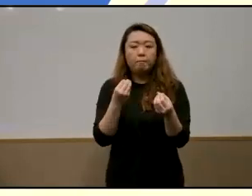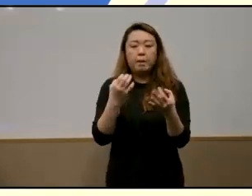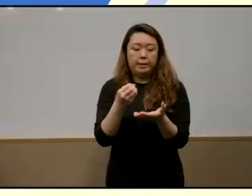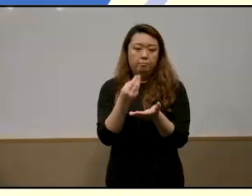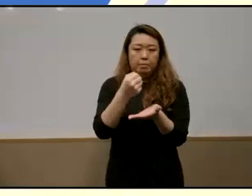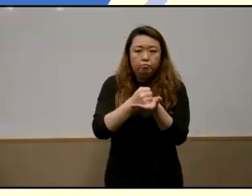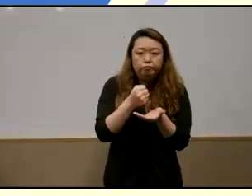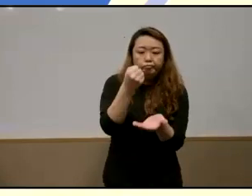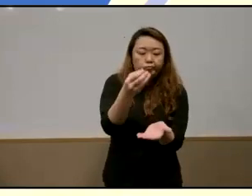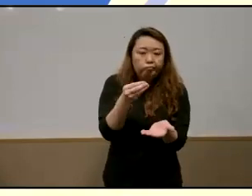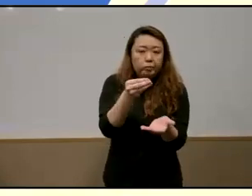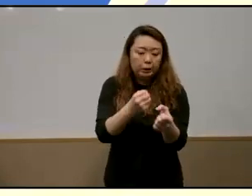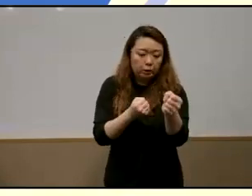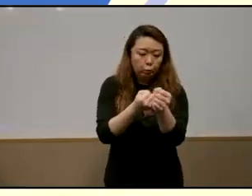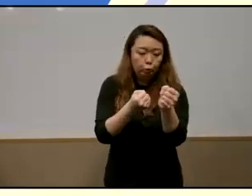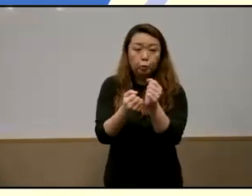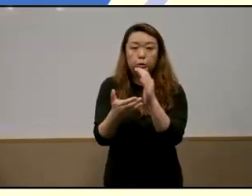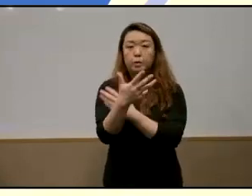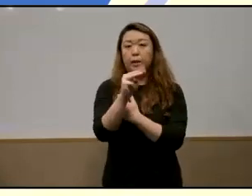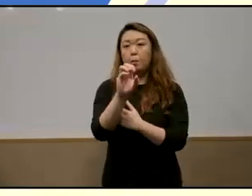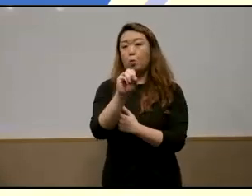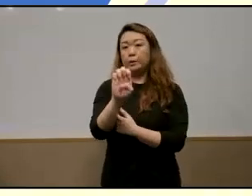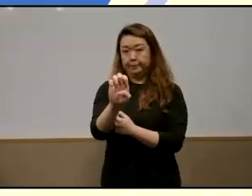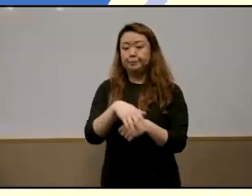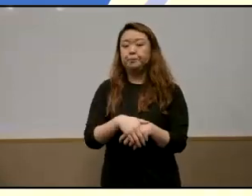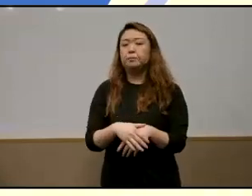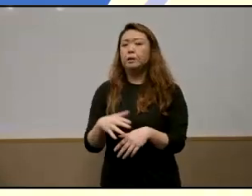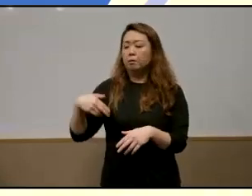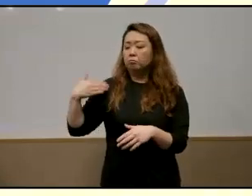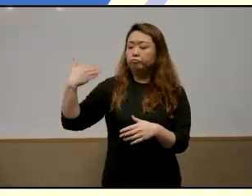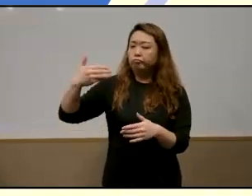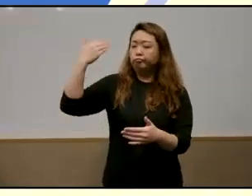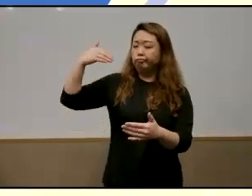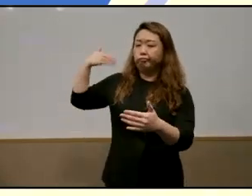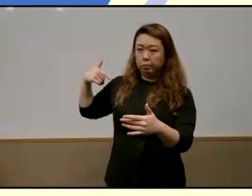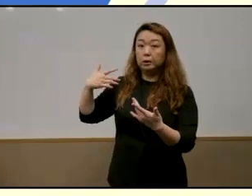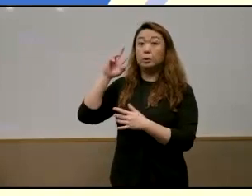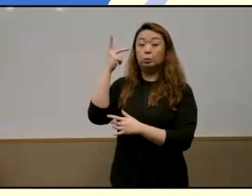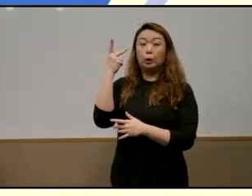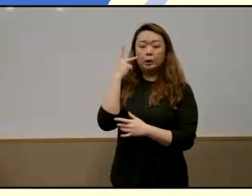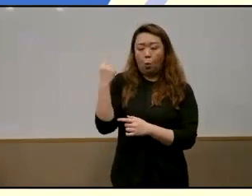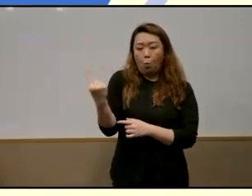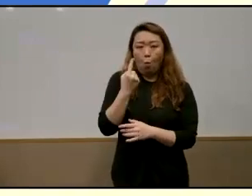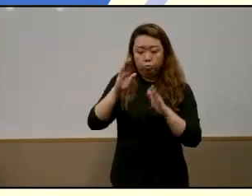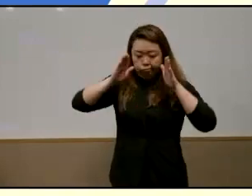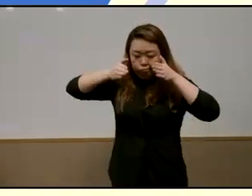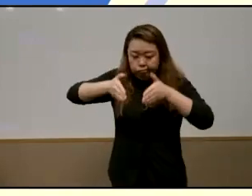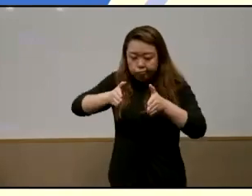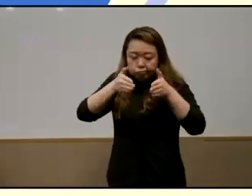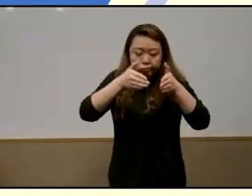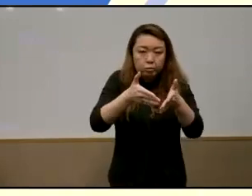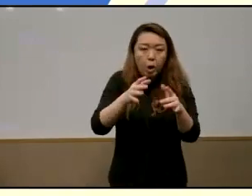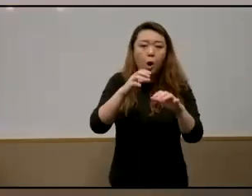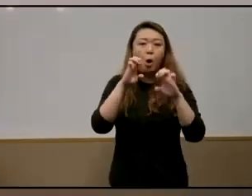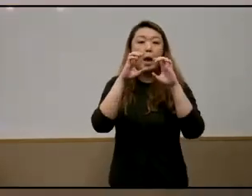singapore's ministry of education historically singaporean politicians have been particularly interested in education they've emphasized that as a